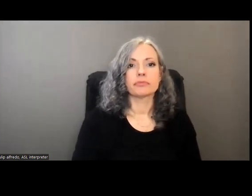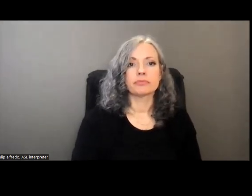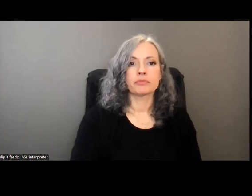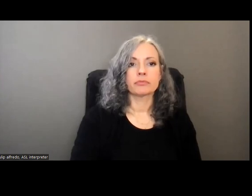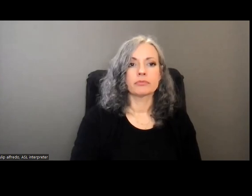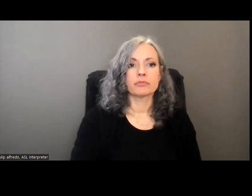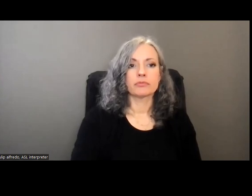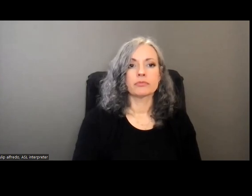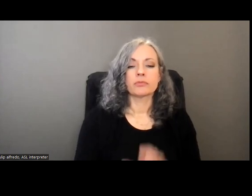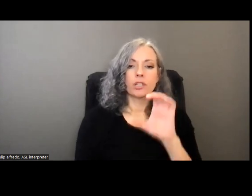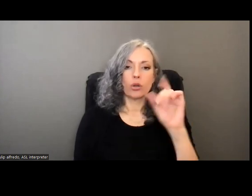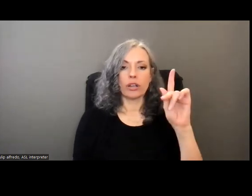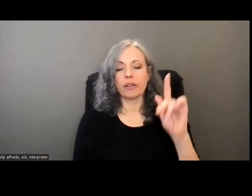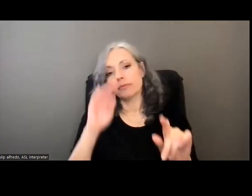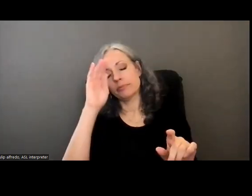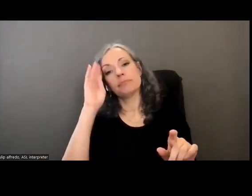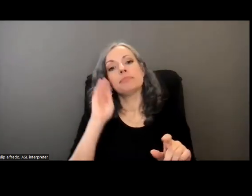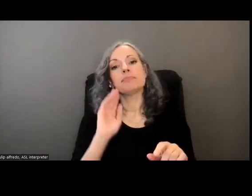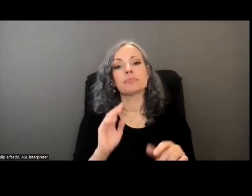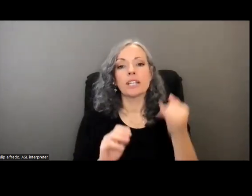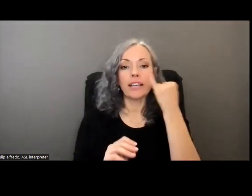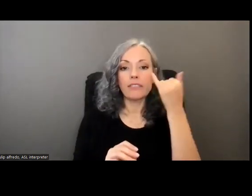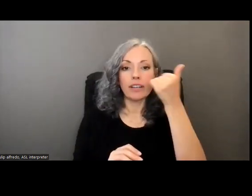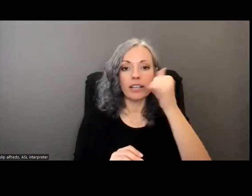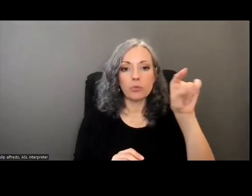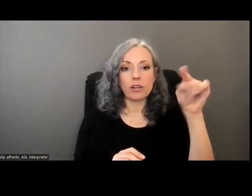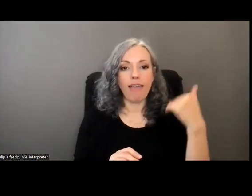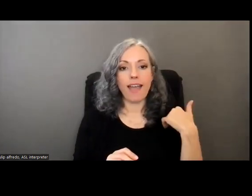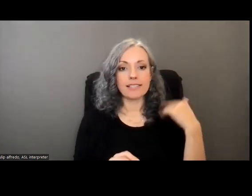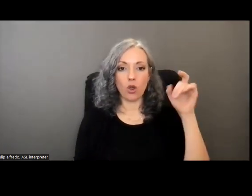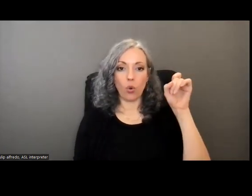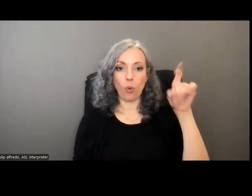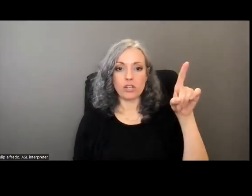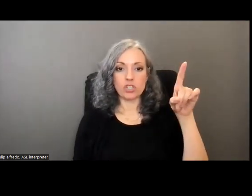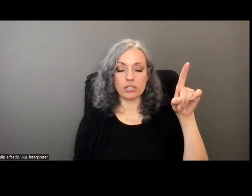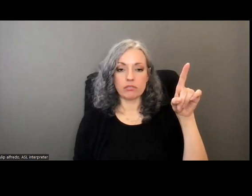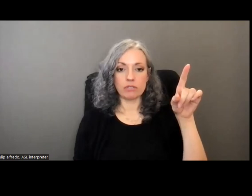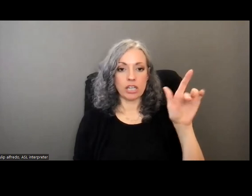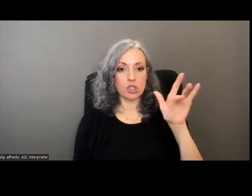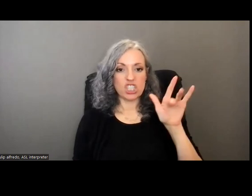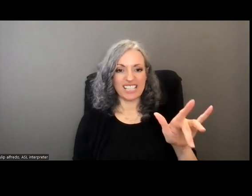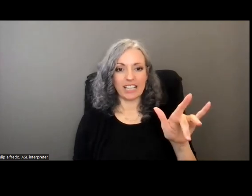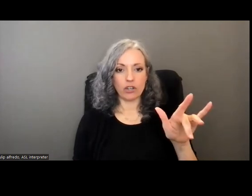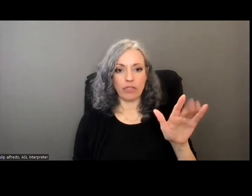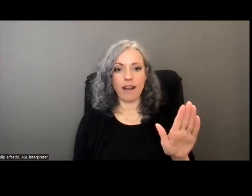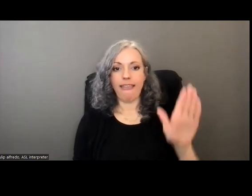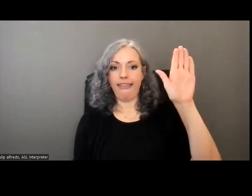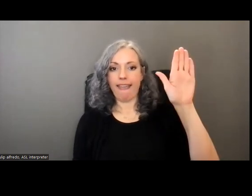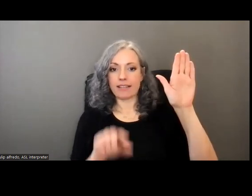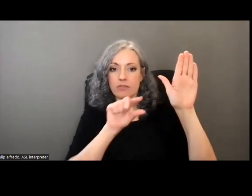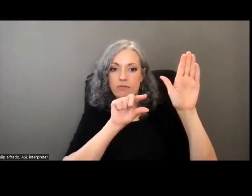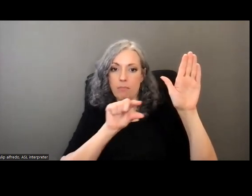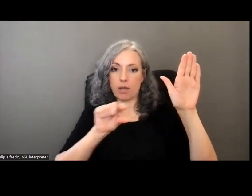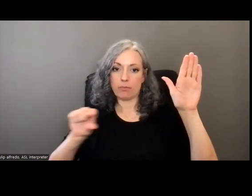okay let's see here now if anyone has a question um all you have to do is click on the raise hand icon at the bottom of your